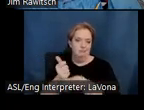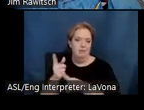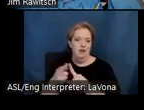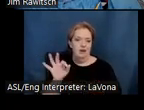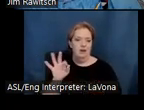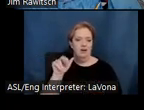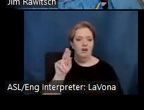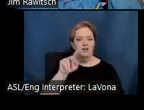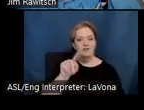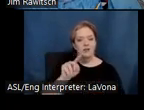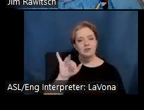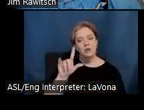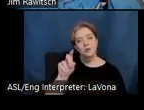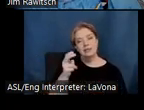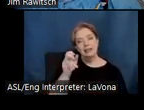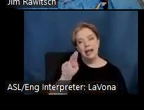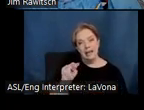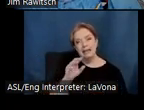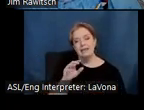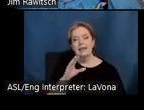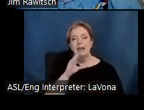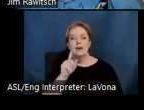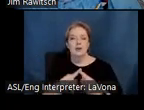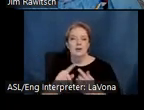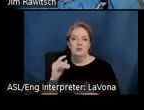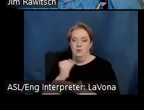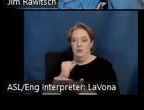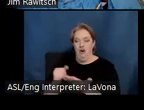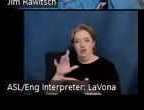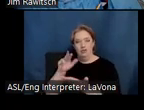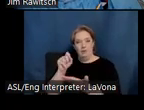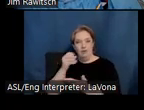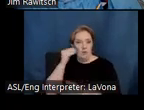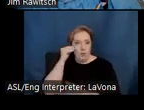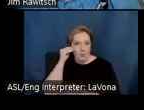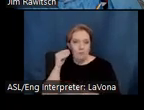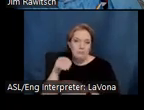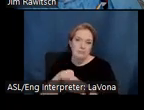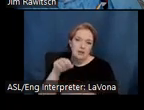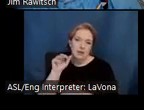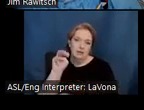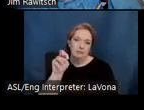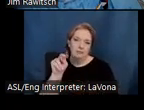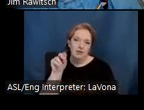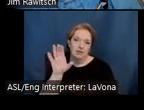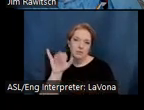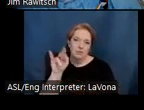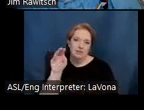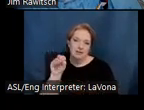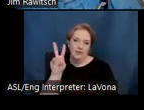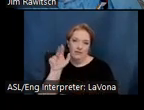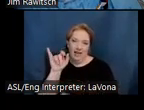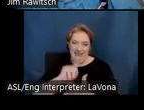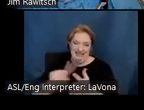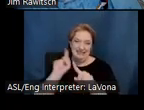Wildenhayn, to the arts and crafts home of painter Grace Hudson in Mendocino Valley, all are worthy of